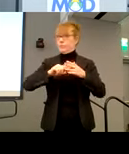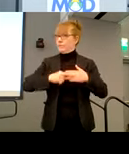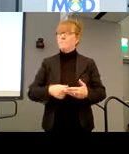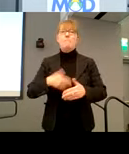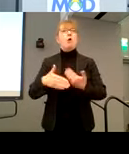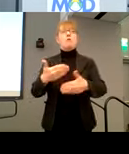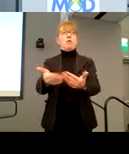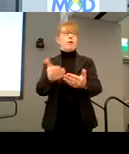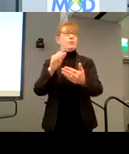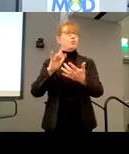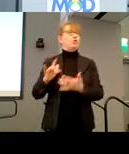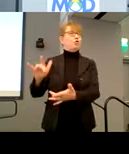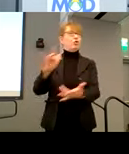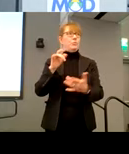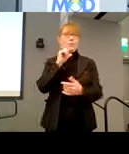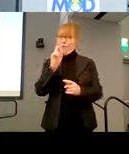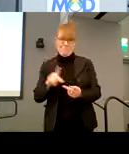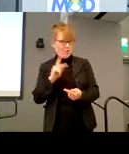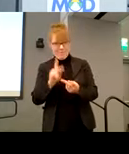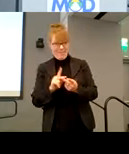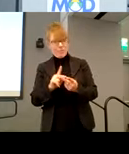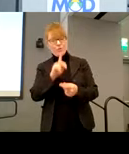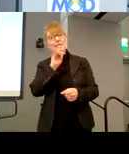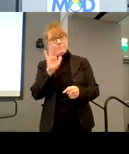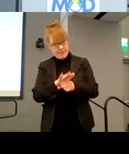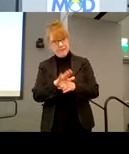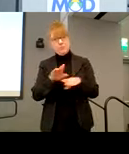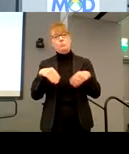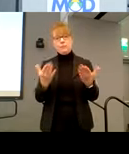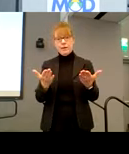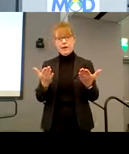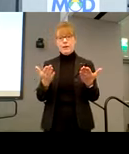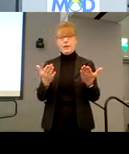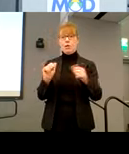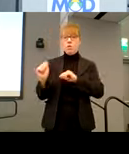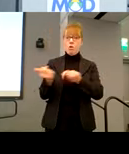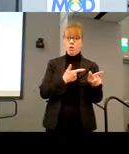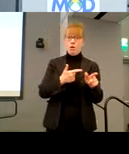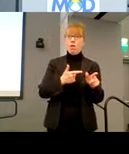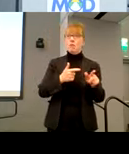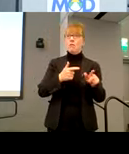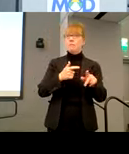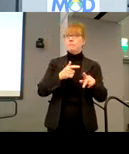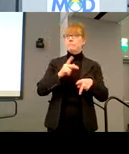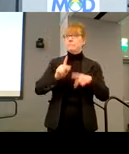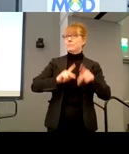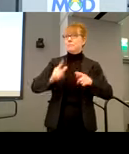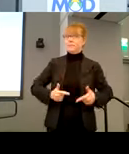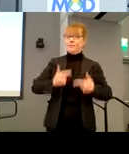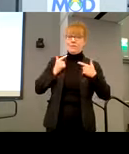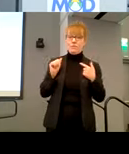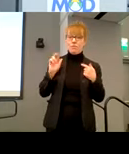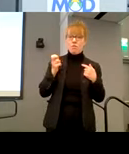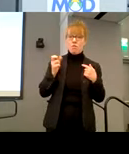You know, we're, we're not perfect yet, but committed to providing all of our residents, more opportunities to